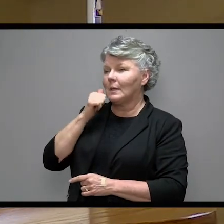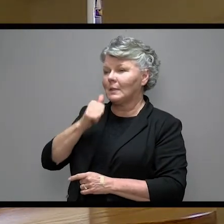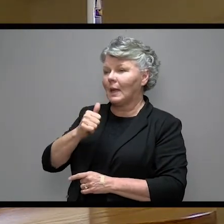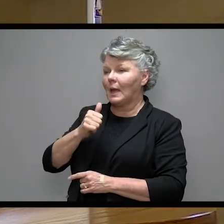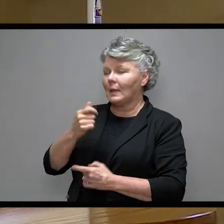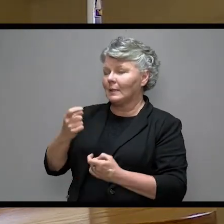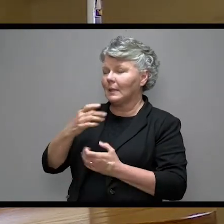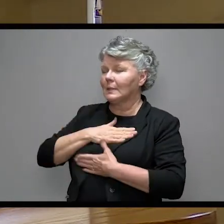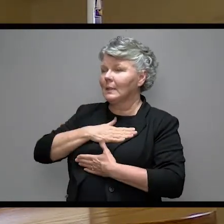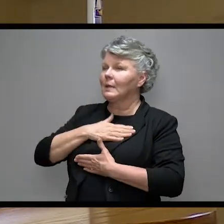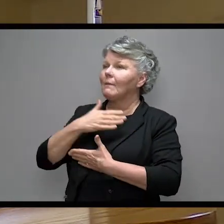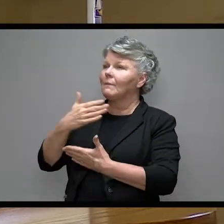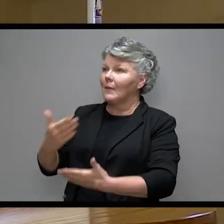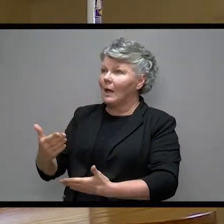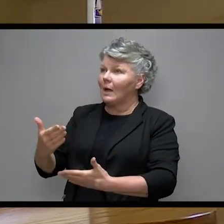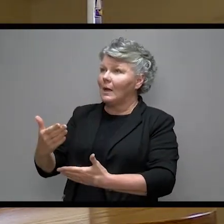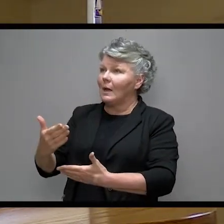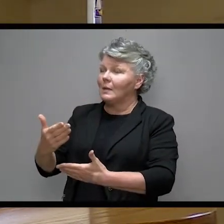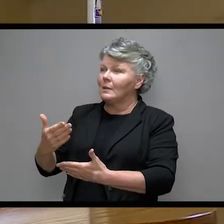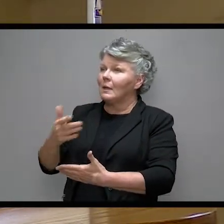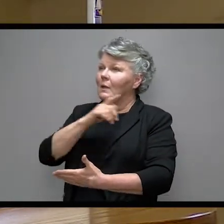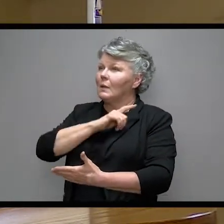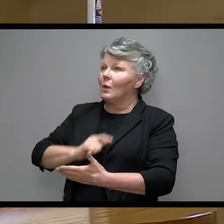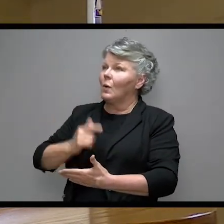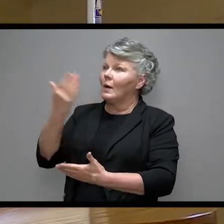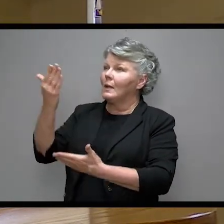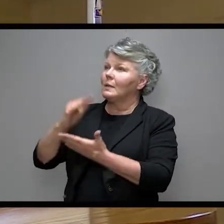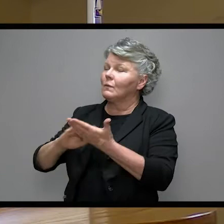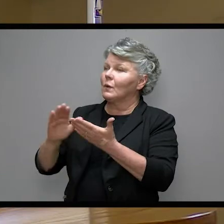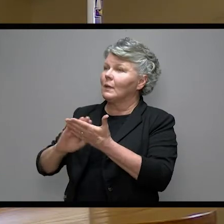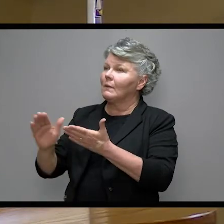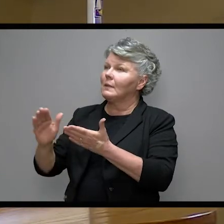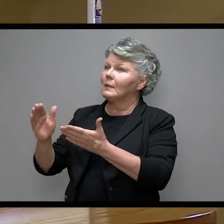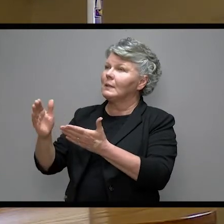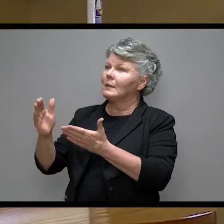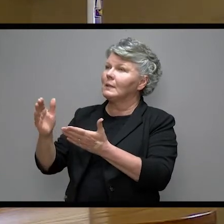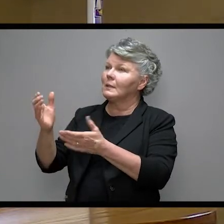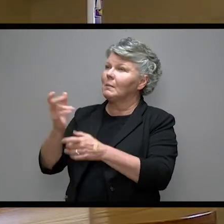our sins and receive our Lord's full forgiveness in faith.